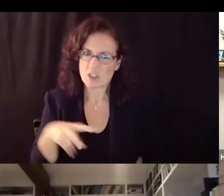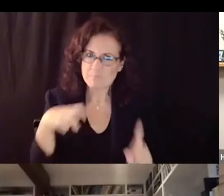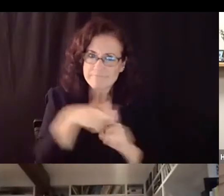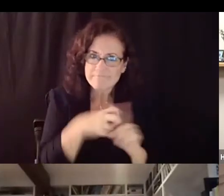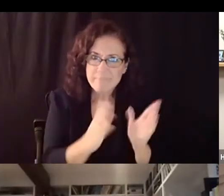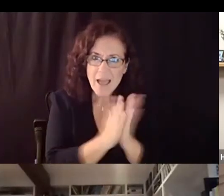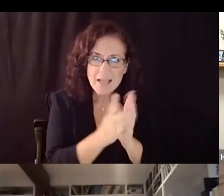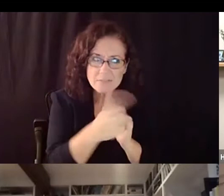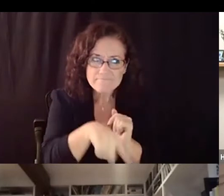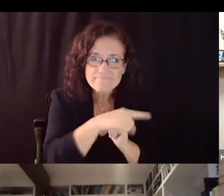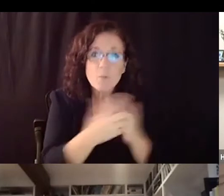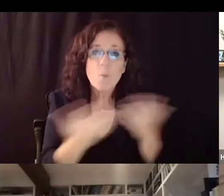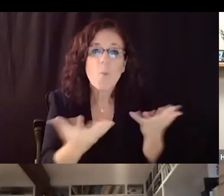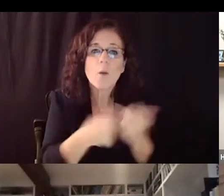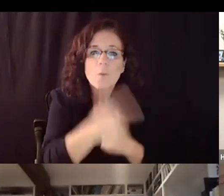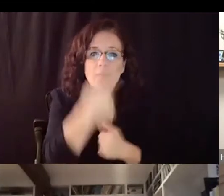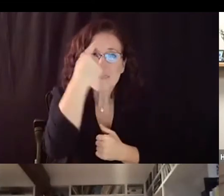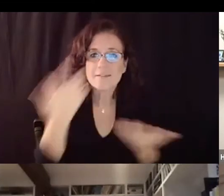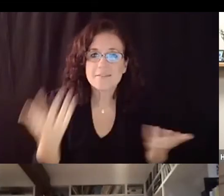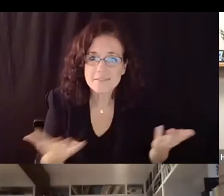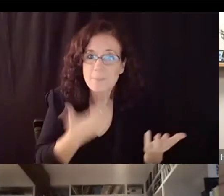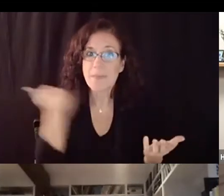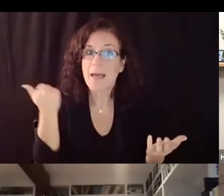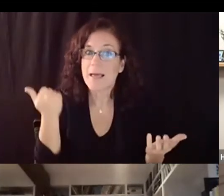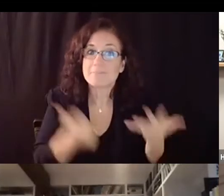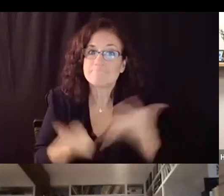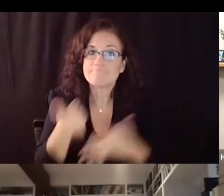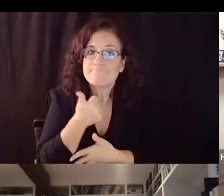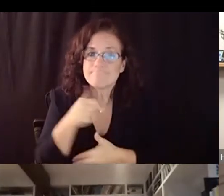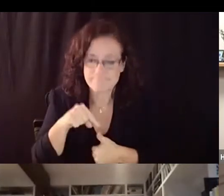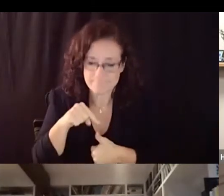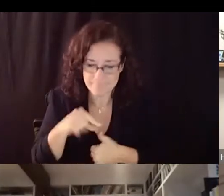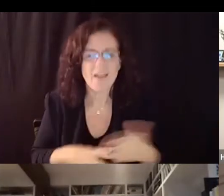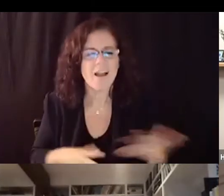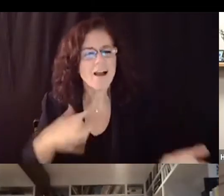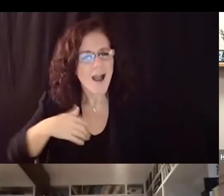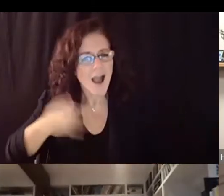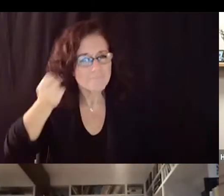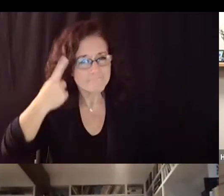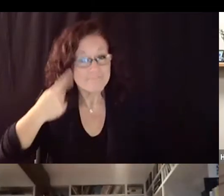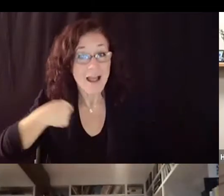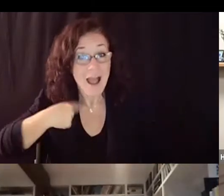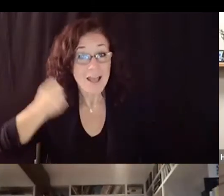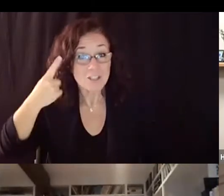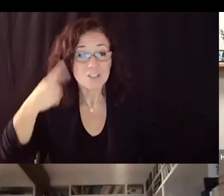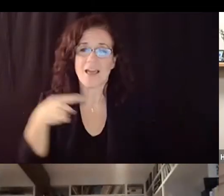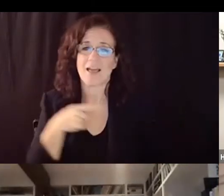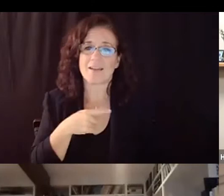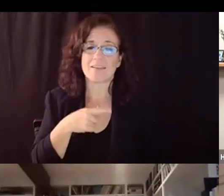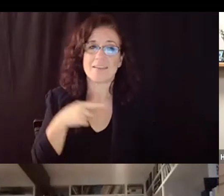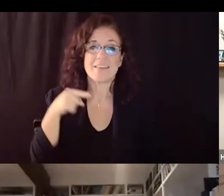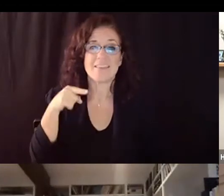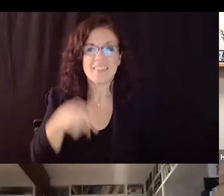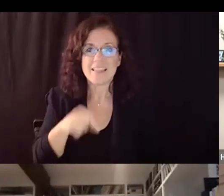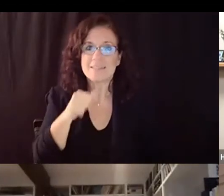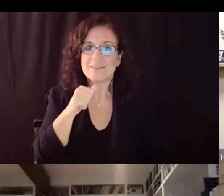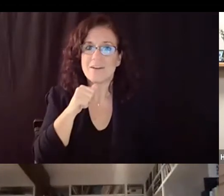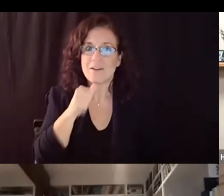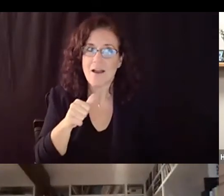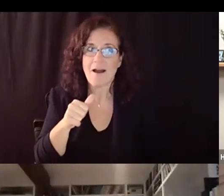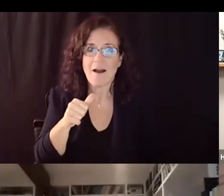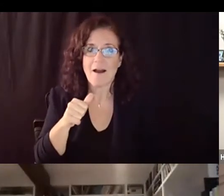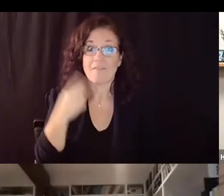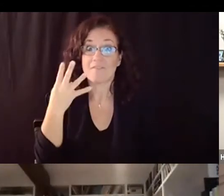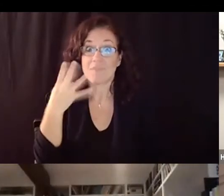them what they think is best but that's one concern i will say i understand that these are not a through g four-year university credit